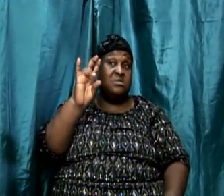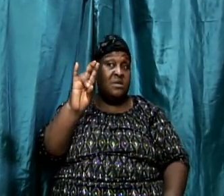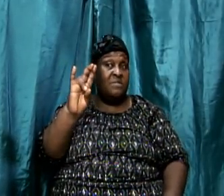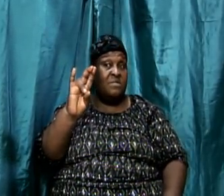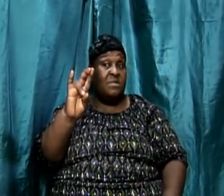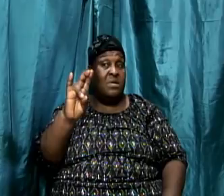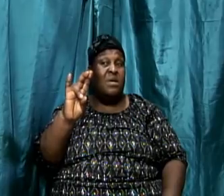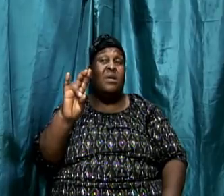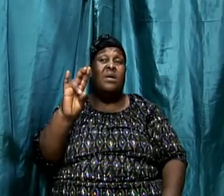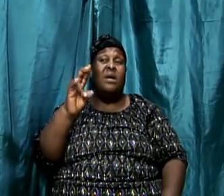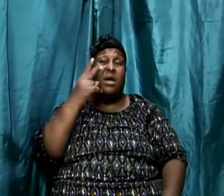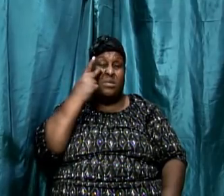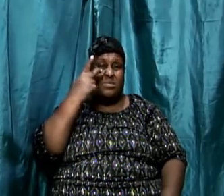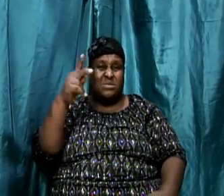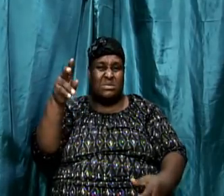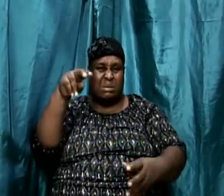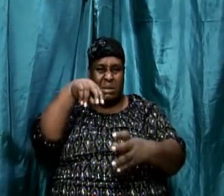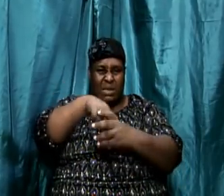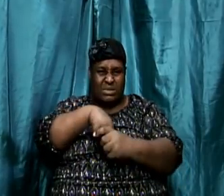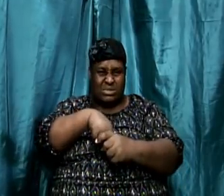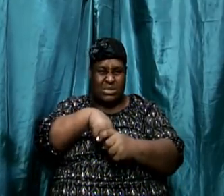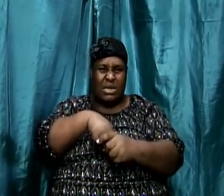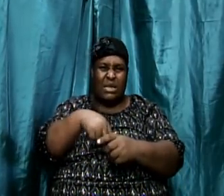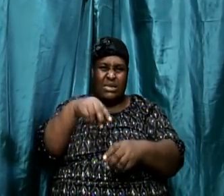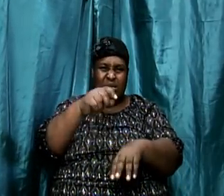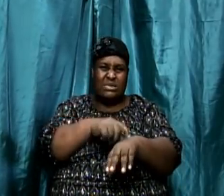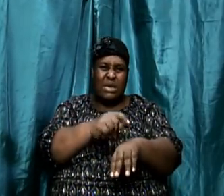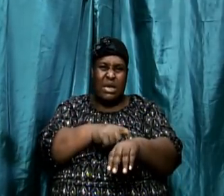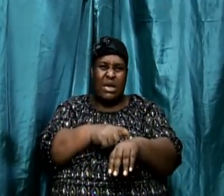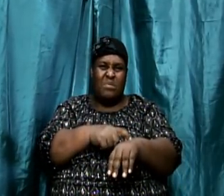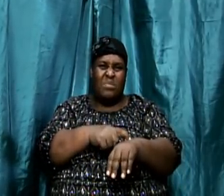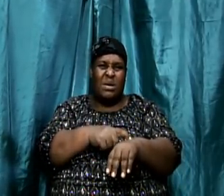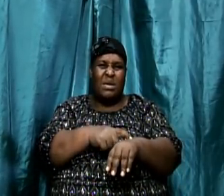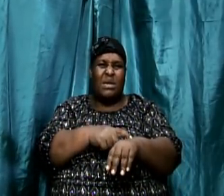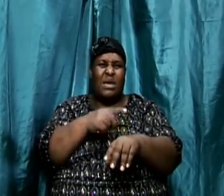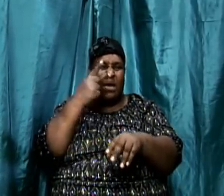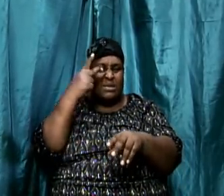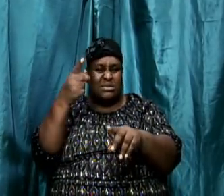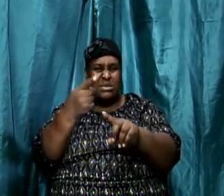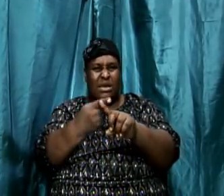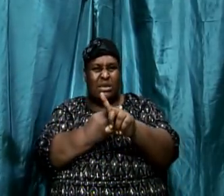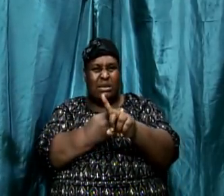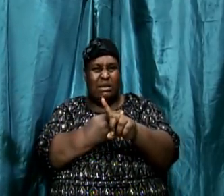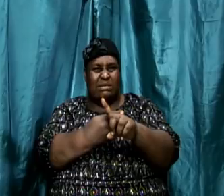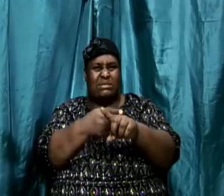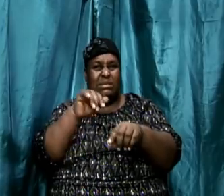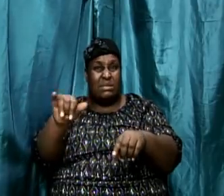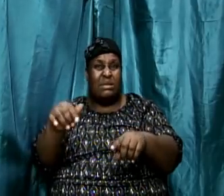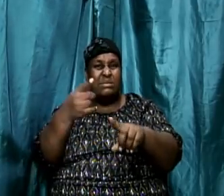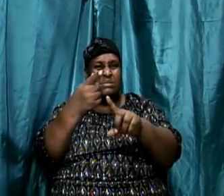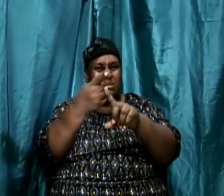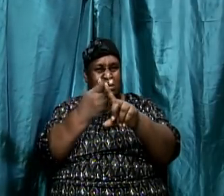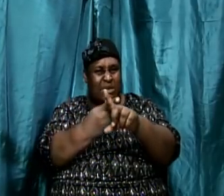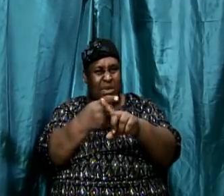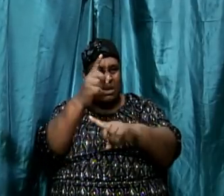election time and you see a date on it and you use that date to say that is the date of election now because you did not take into consideration